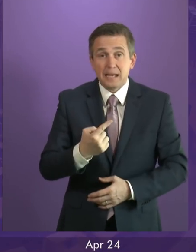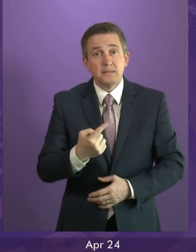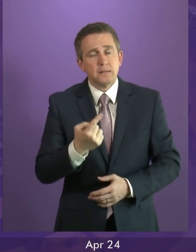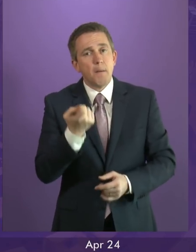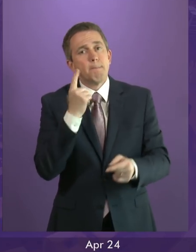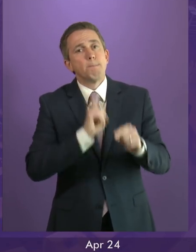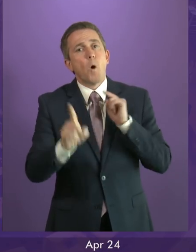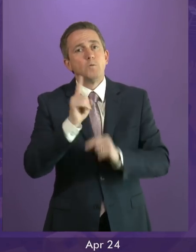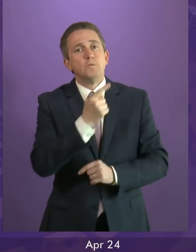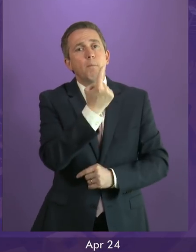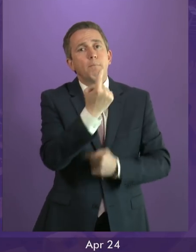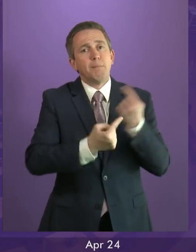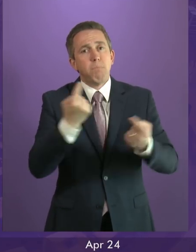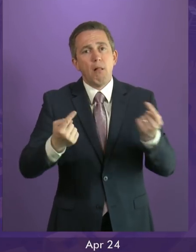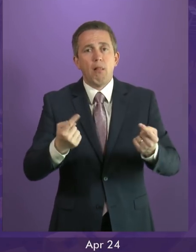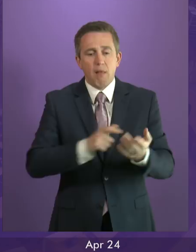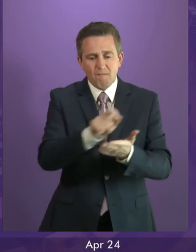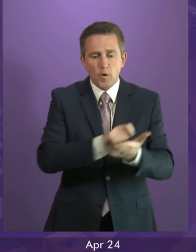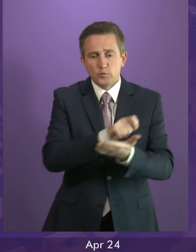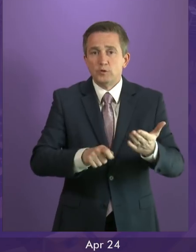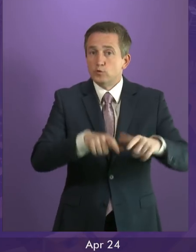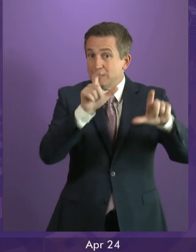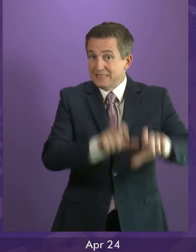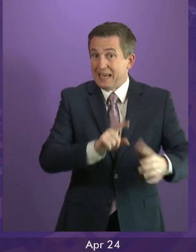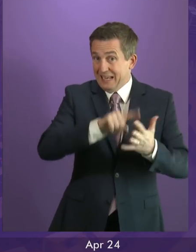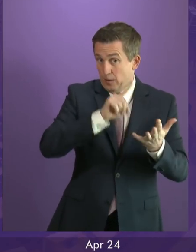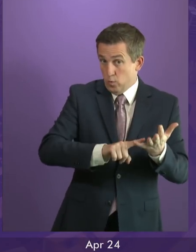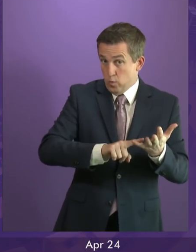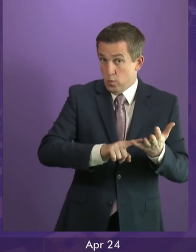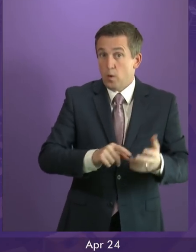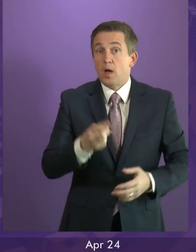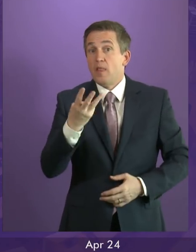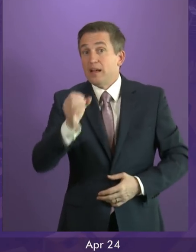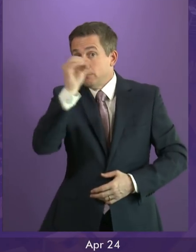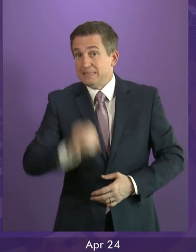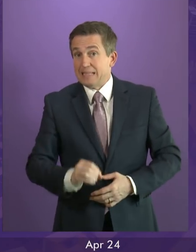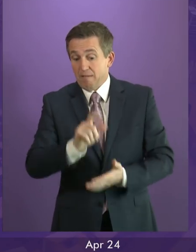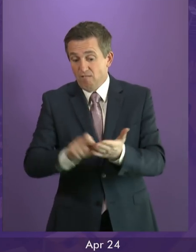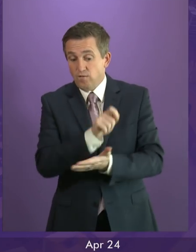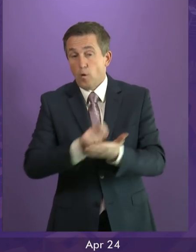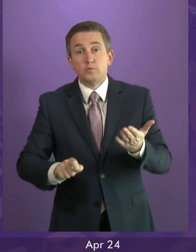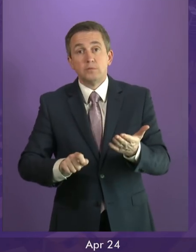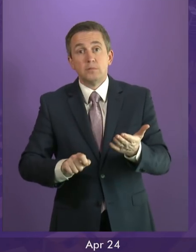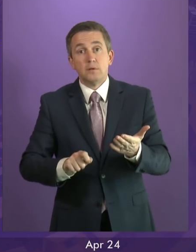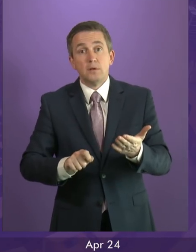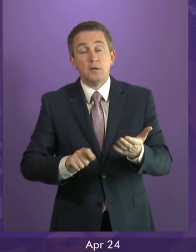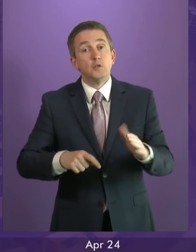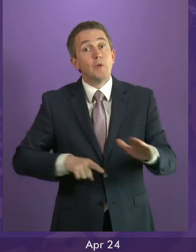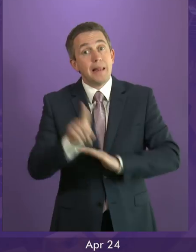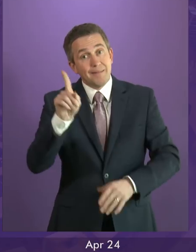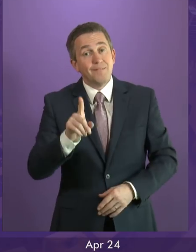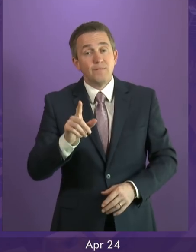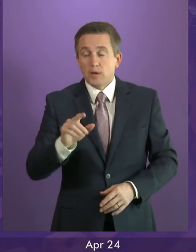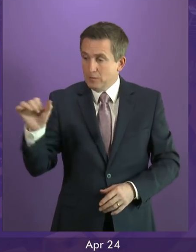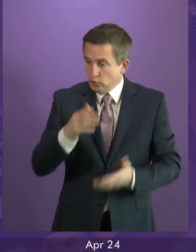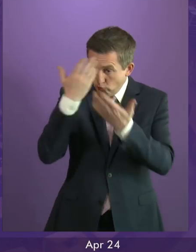voted to remain in the EU, more than 30% voted to leave the EU and that we should do more to understand